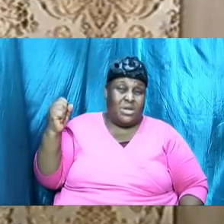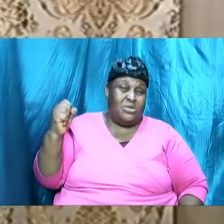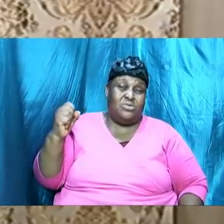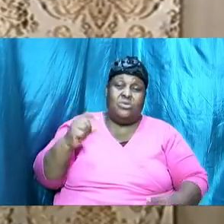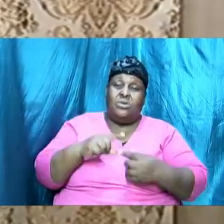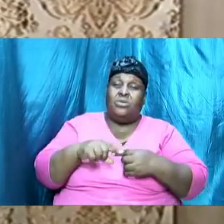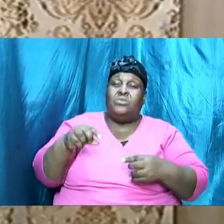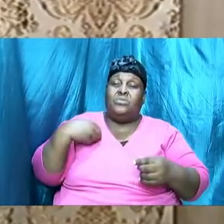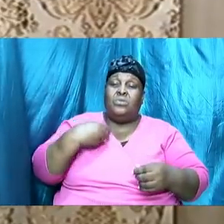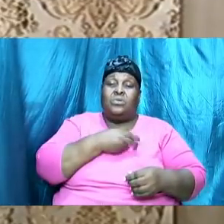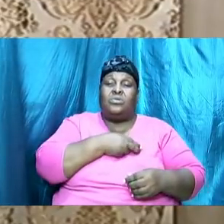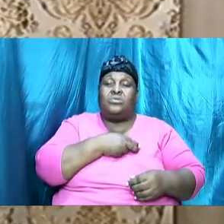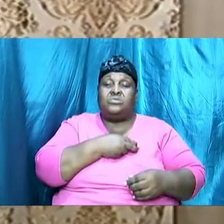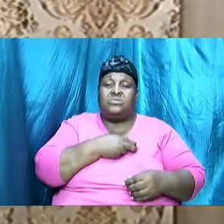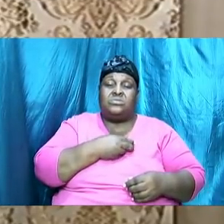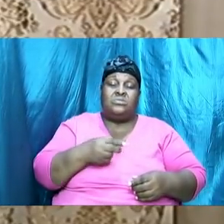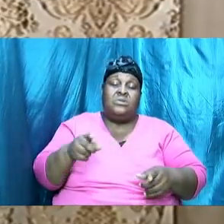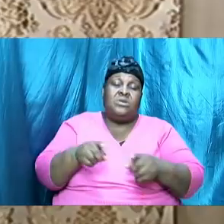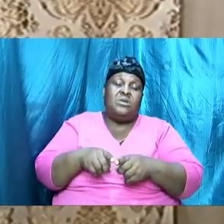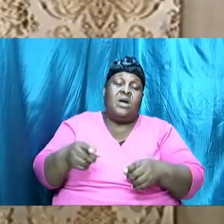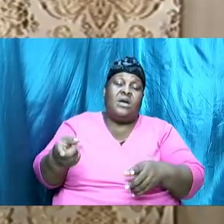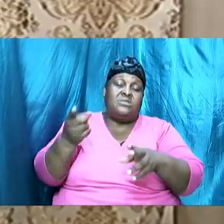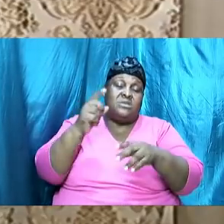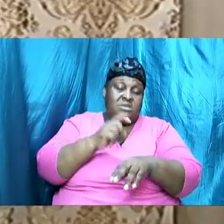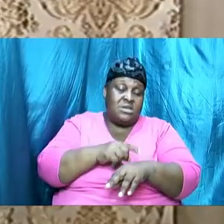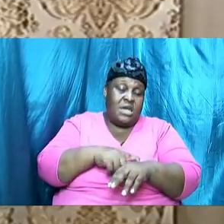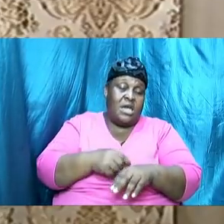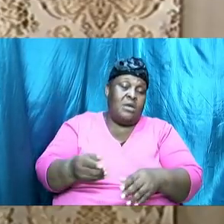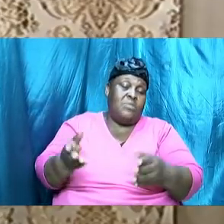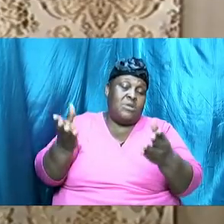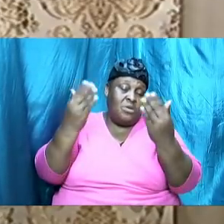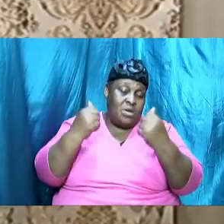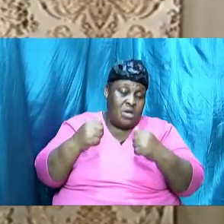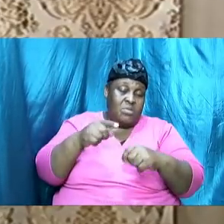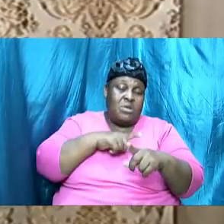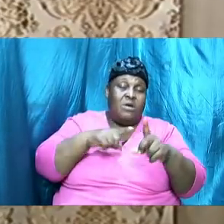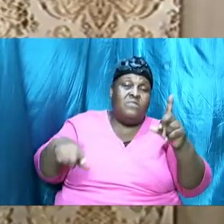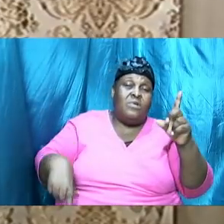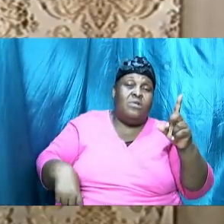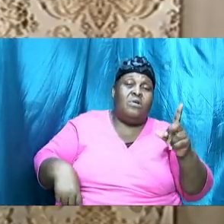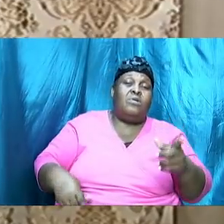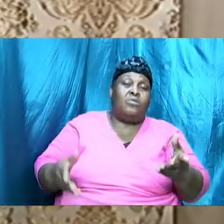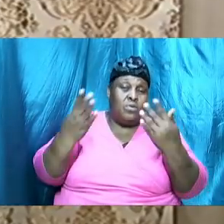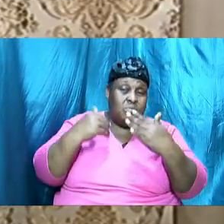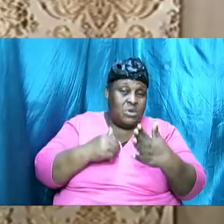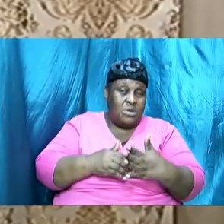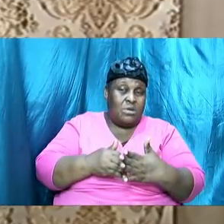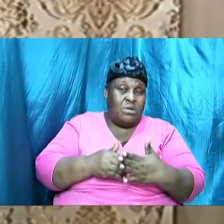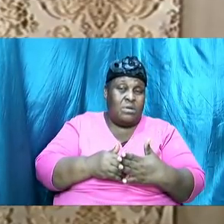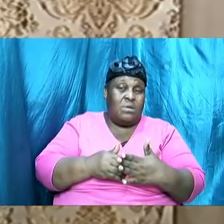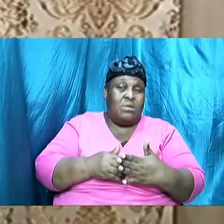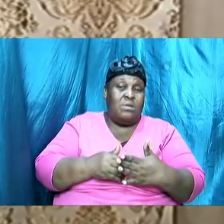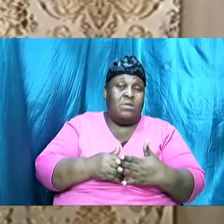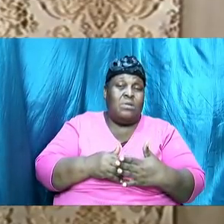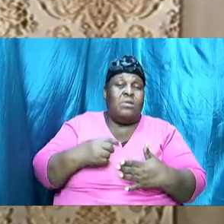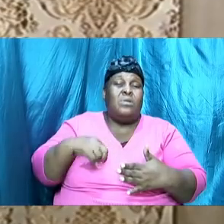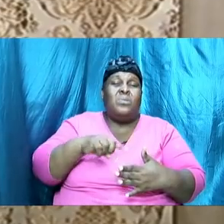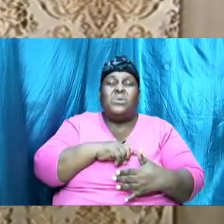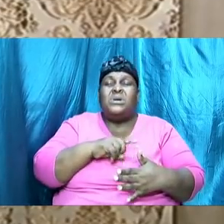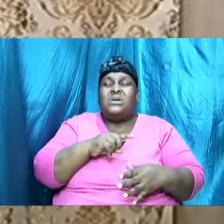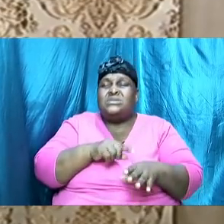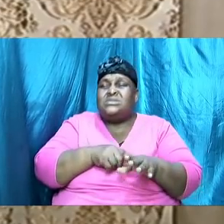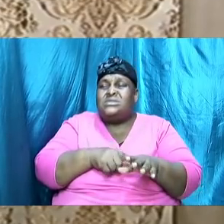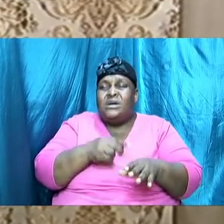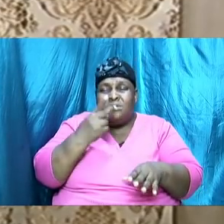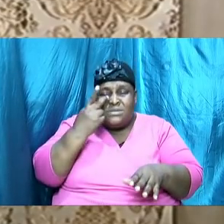as the time draws nearer and as the coming of the Lord draws nigh we start to see